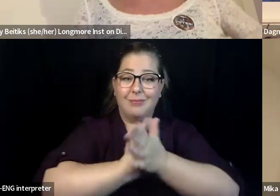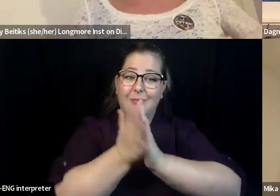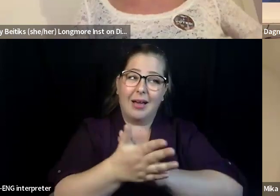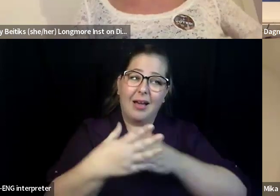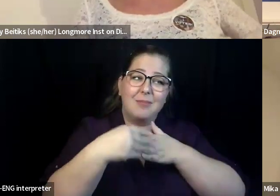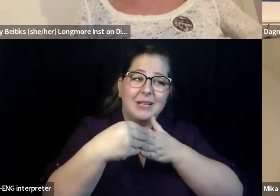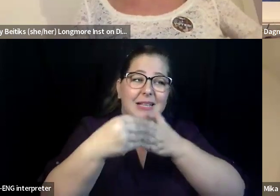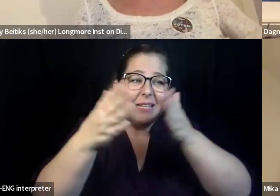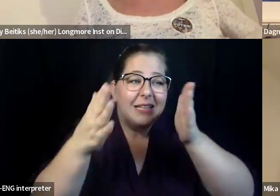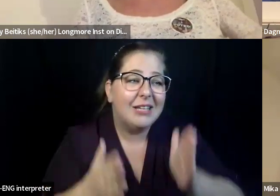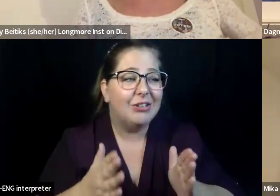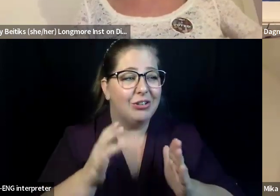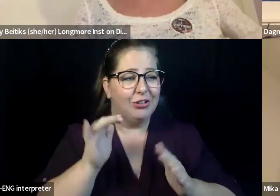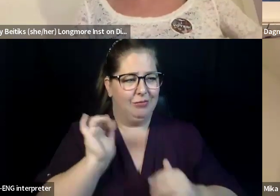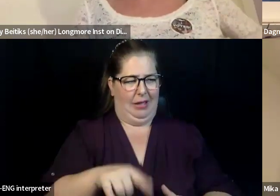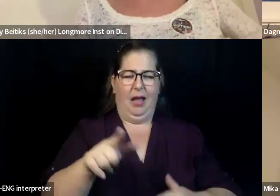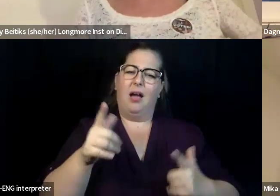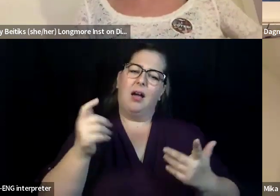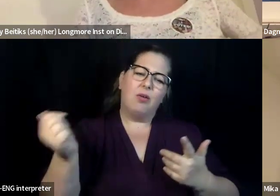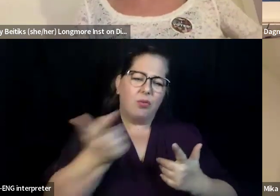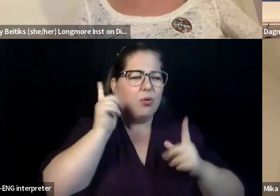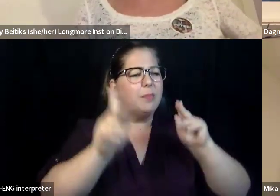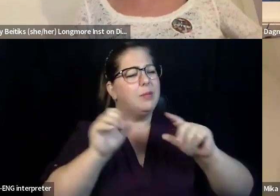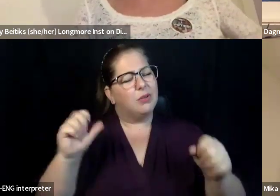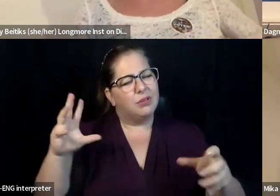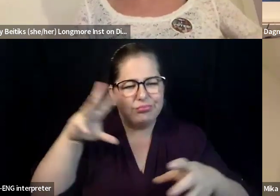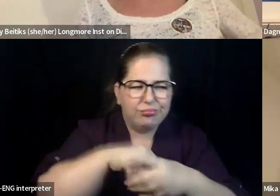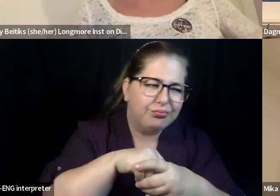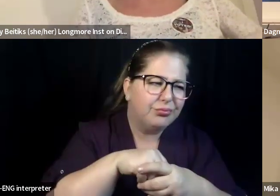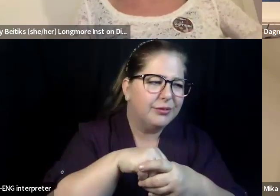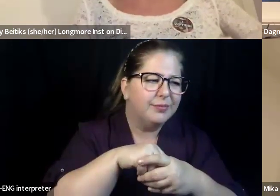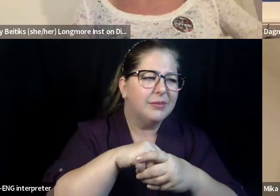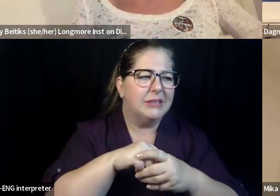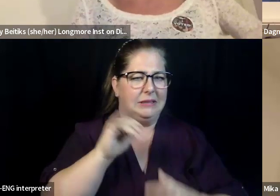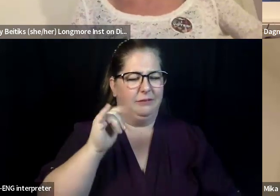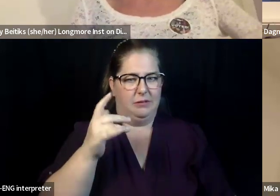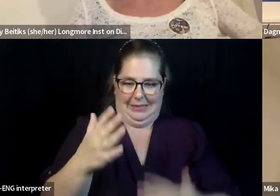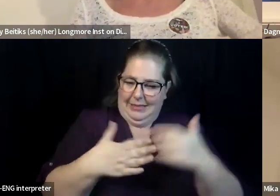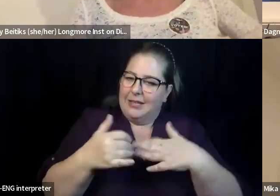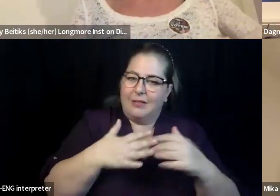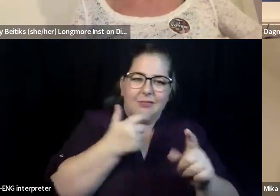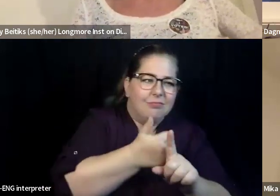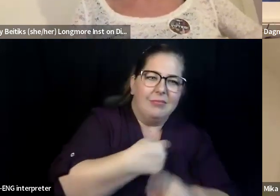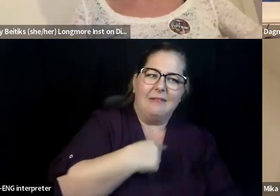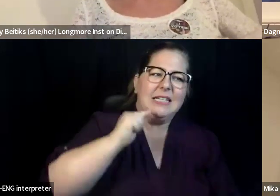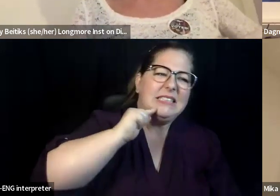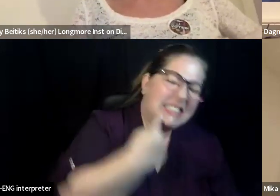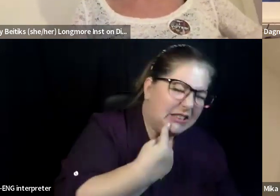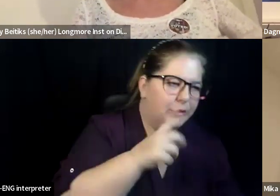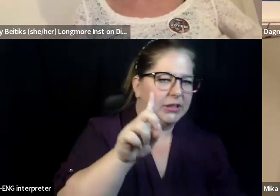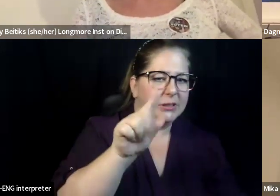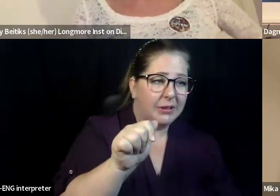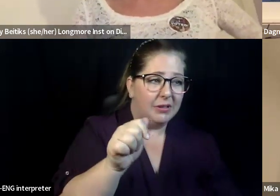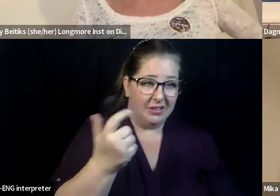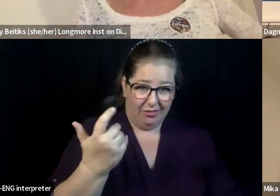disabled people, especially severely disabled people. And so if there's any opportunities for, uh, for that, and I